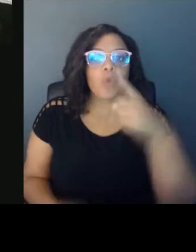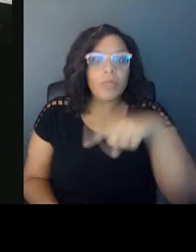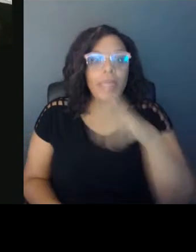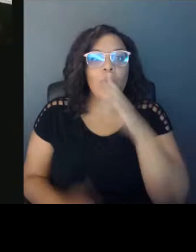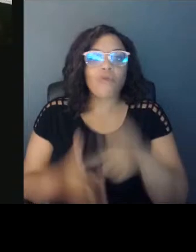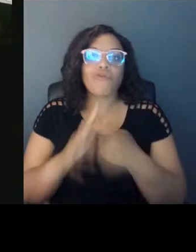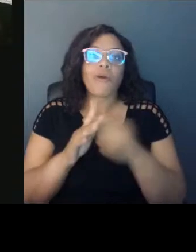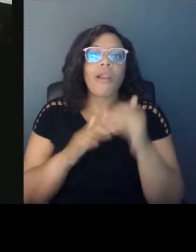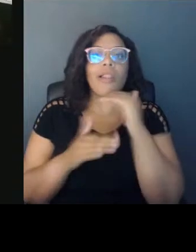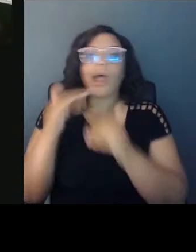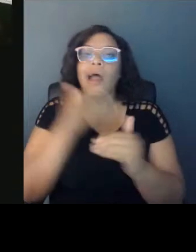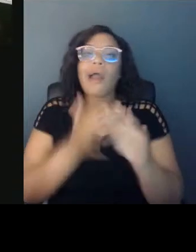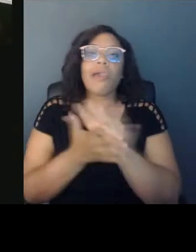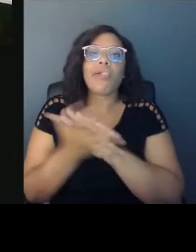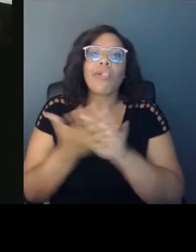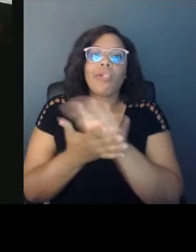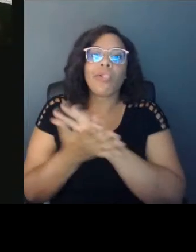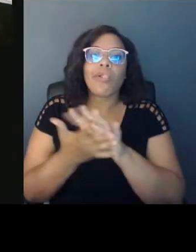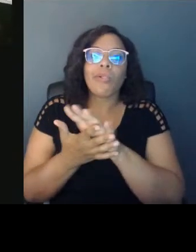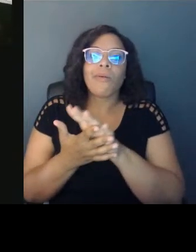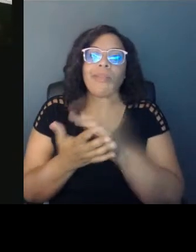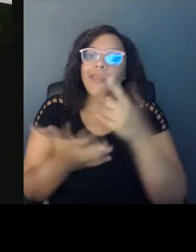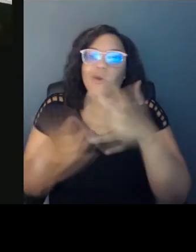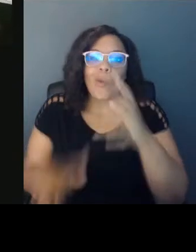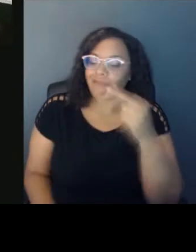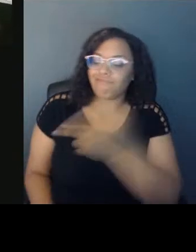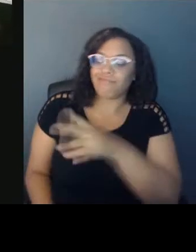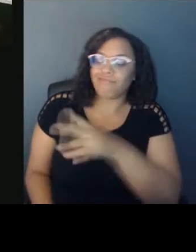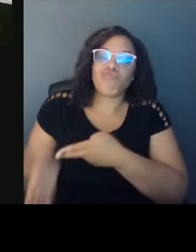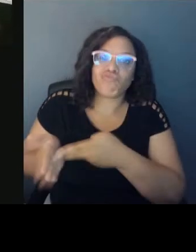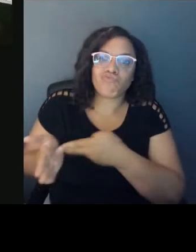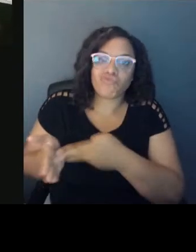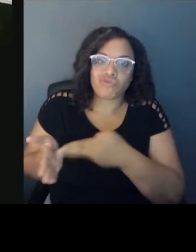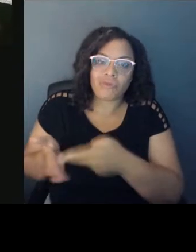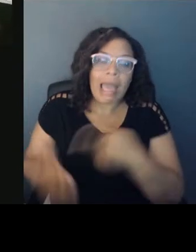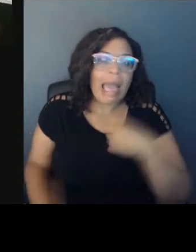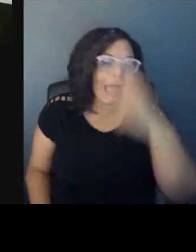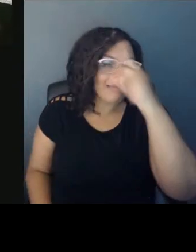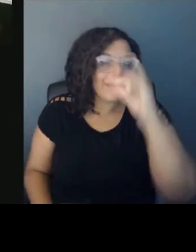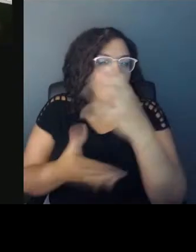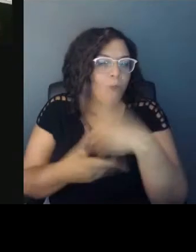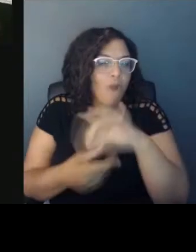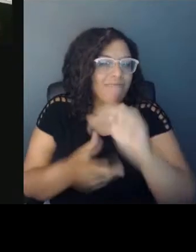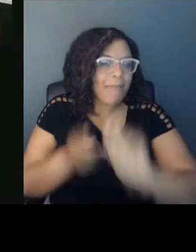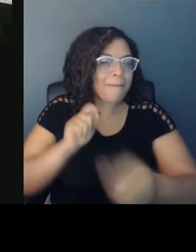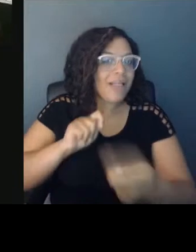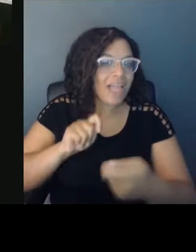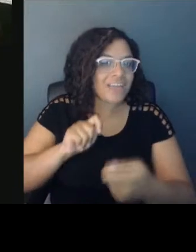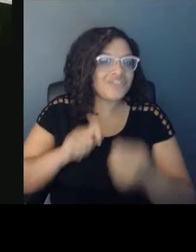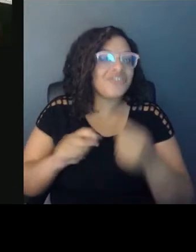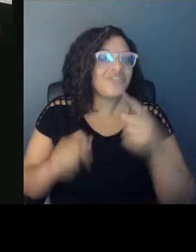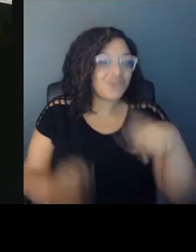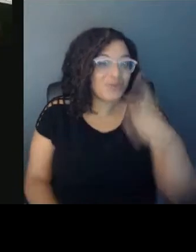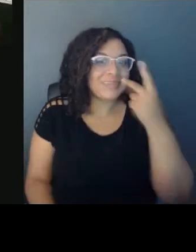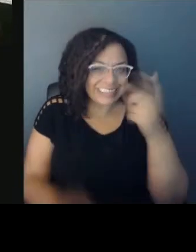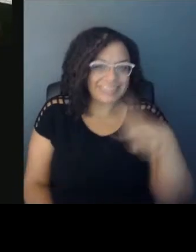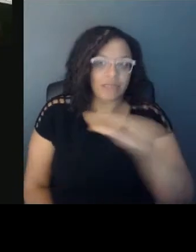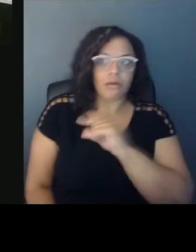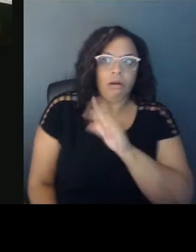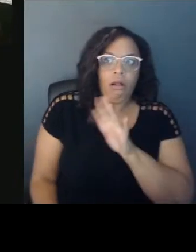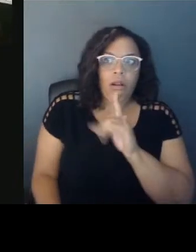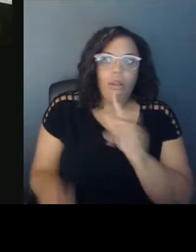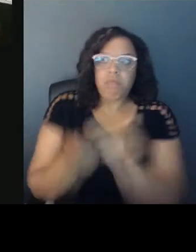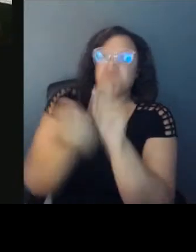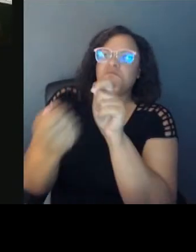And I think that's part of where that backlash comes in. I think, like I said, you're seeing it right now play out where you have people who